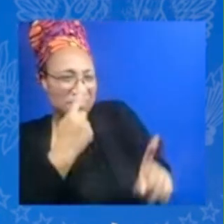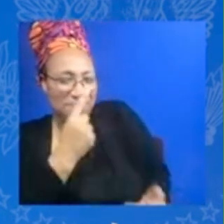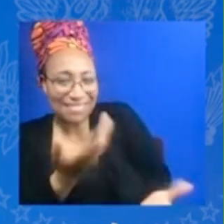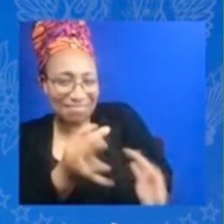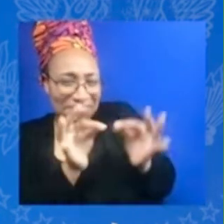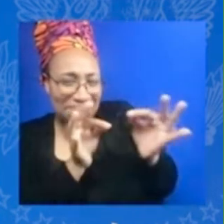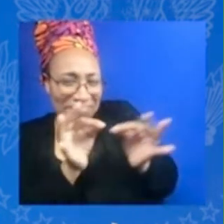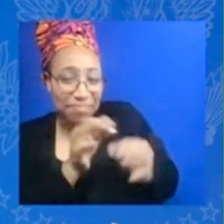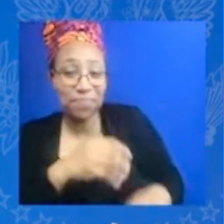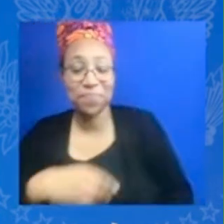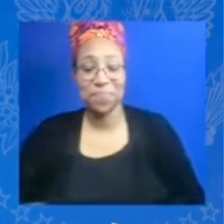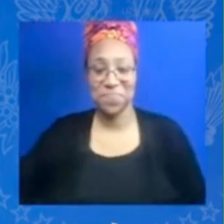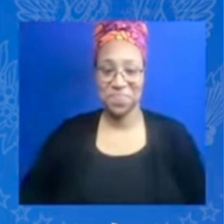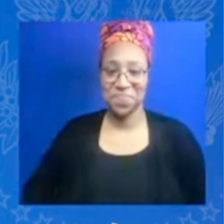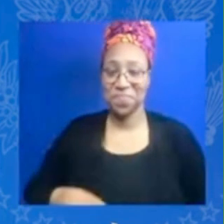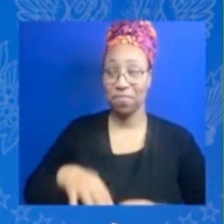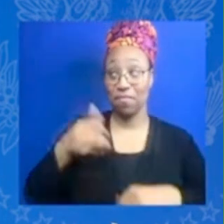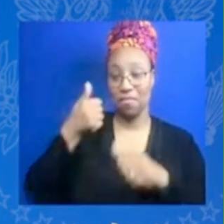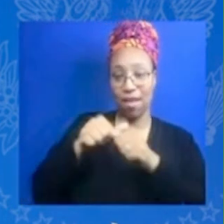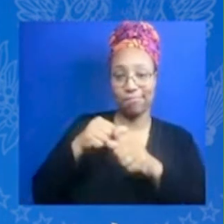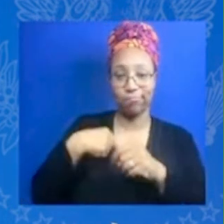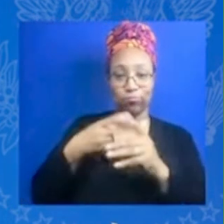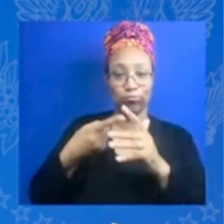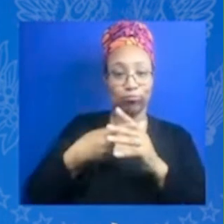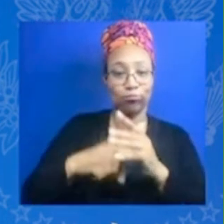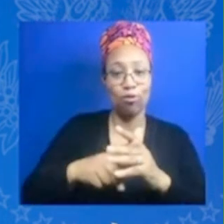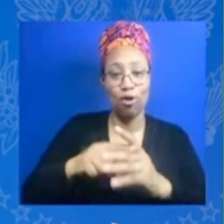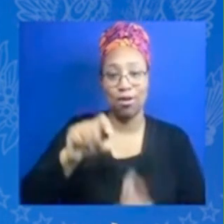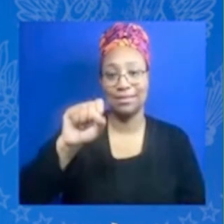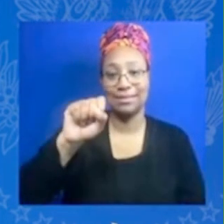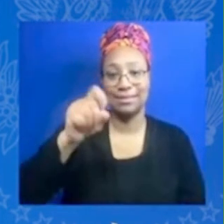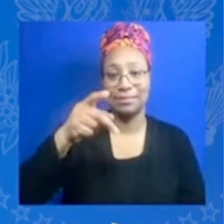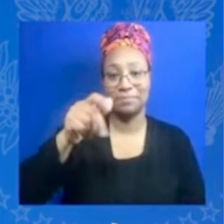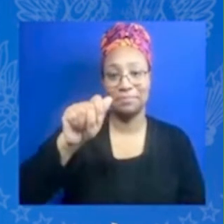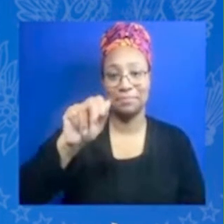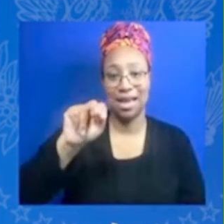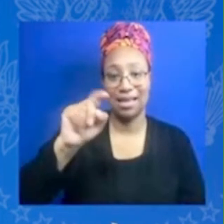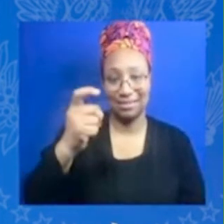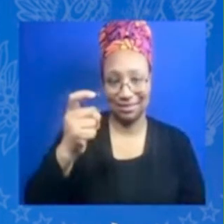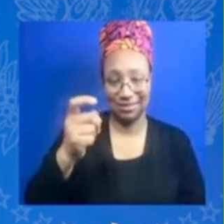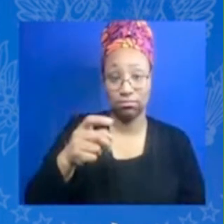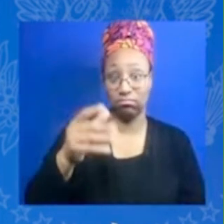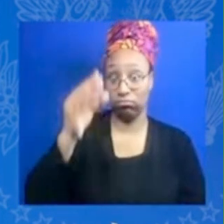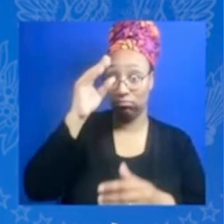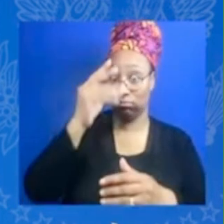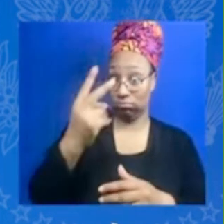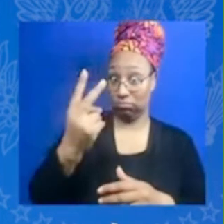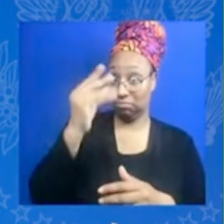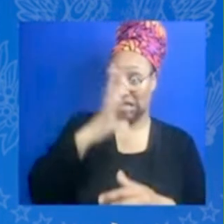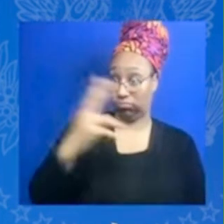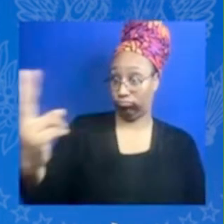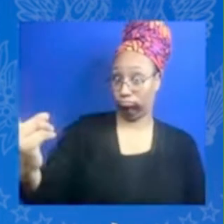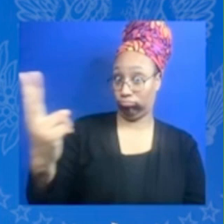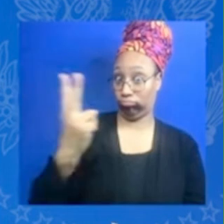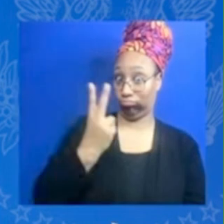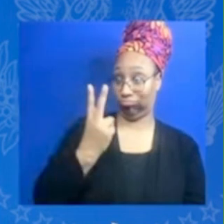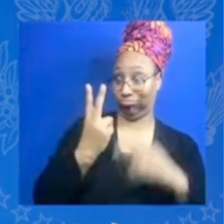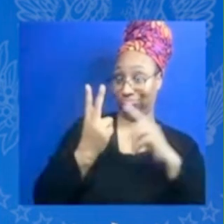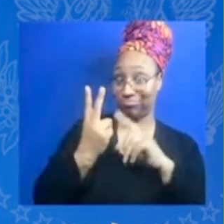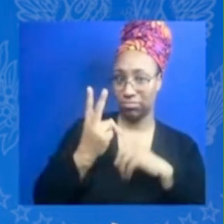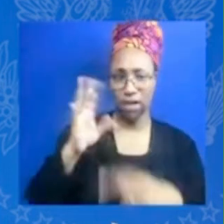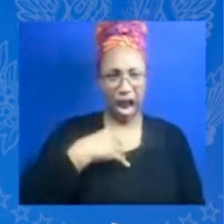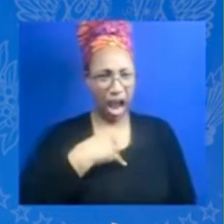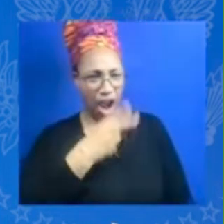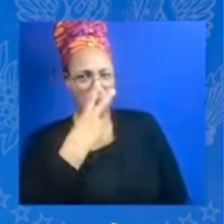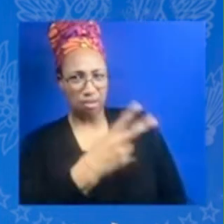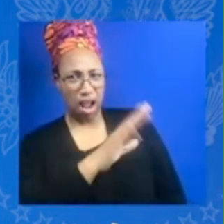had two um gentlemen come up to me and they said sarah we just read about you in the local paper we heard you you know invented something and i said